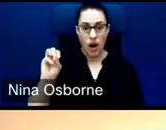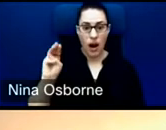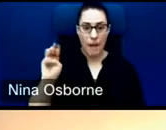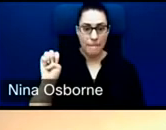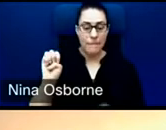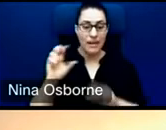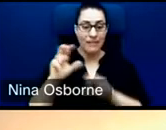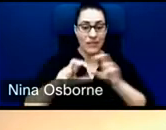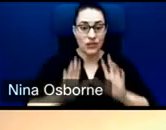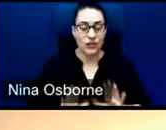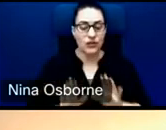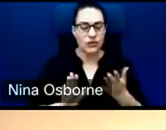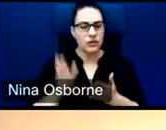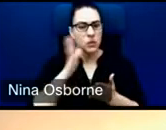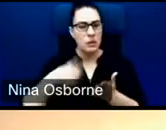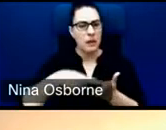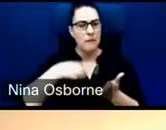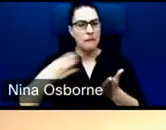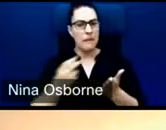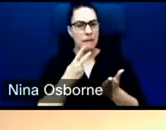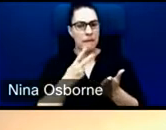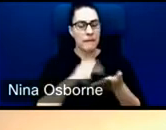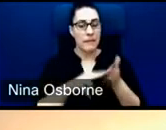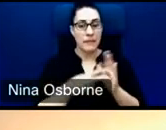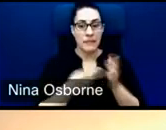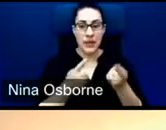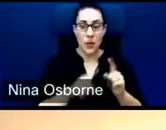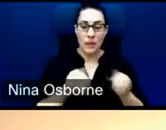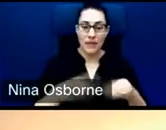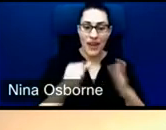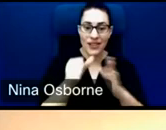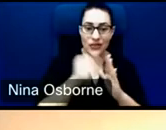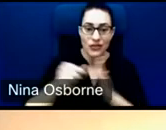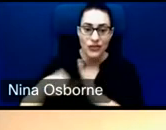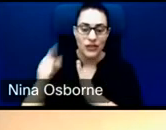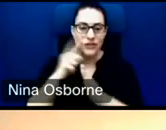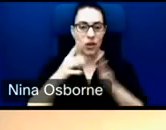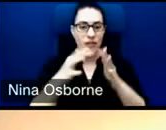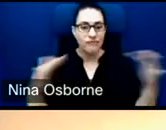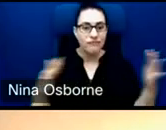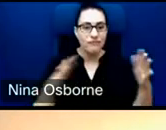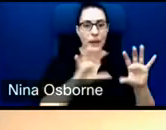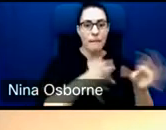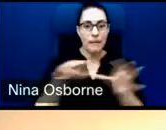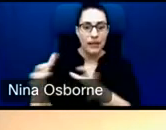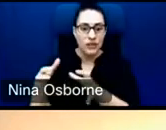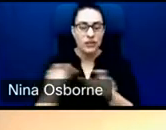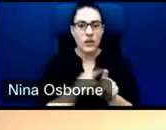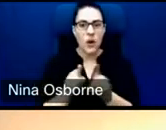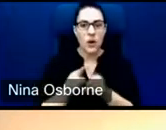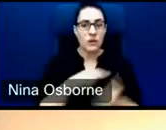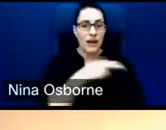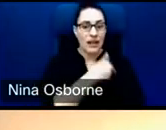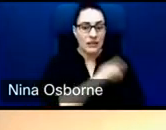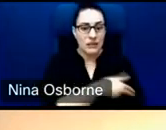to deliver high quality surgeries to a diverse income population, and also the hospital's ability to be